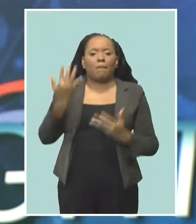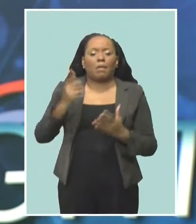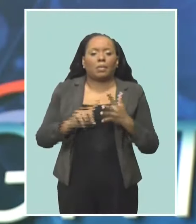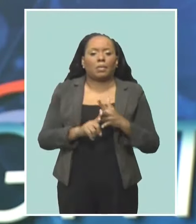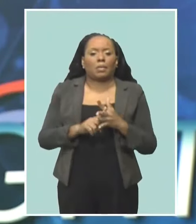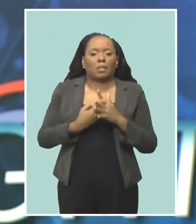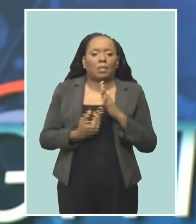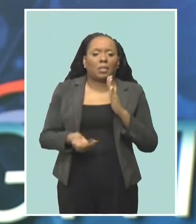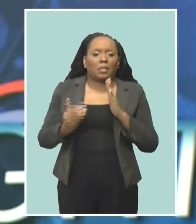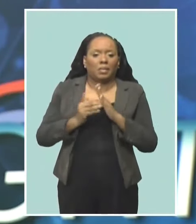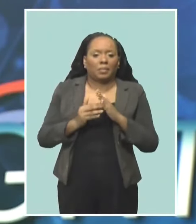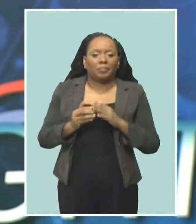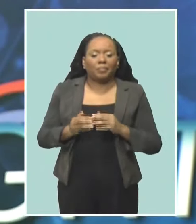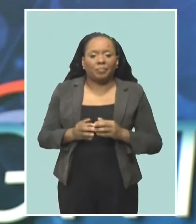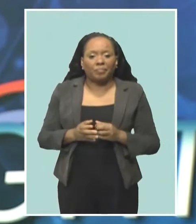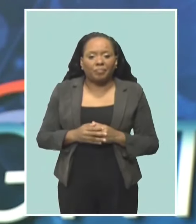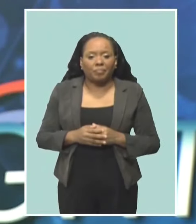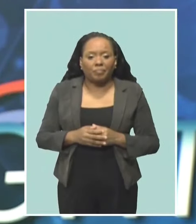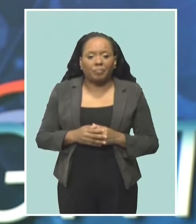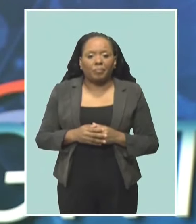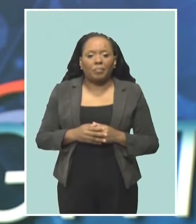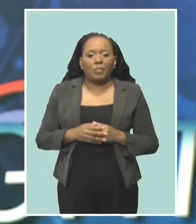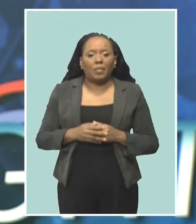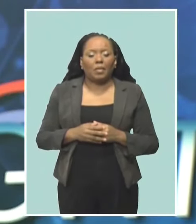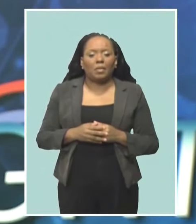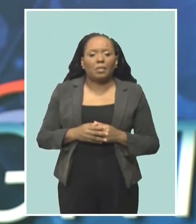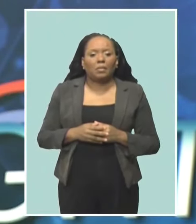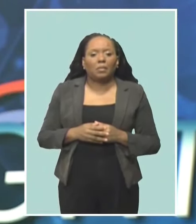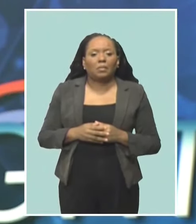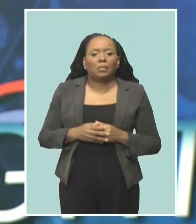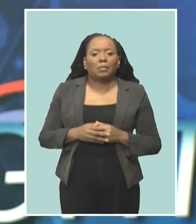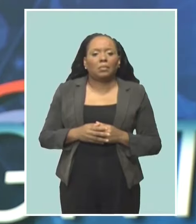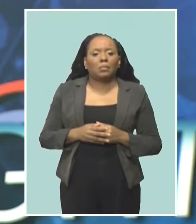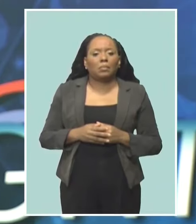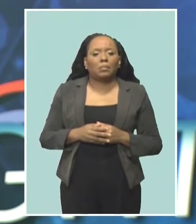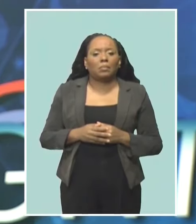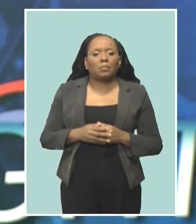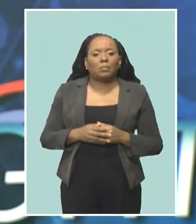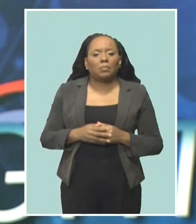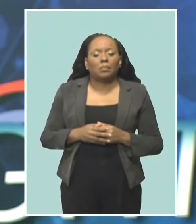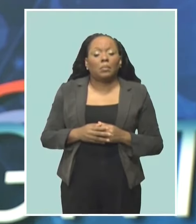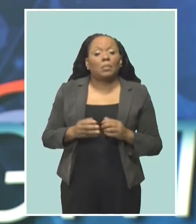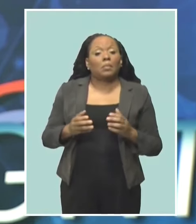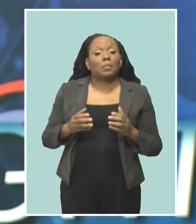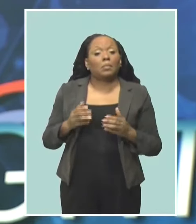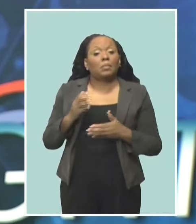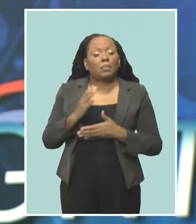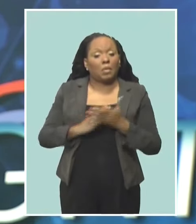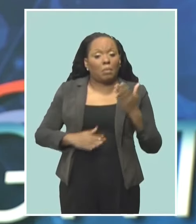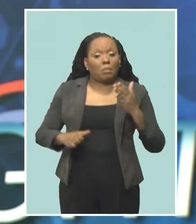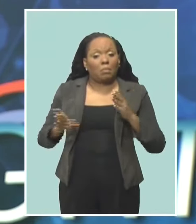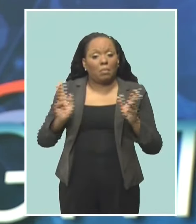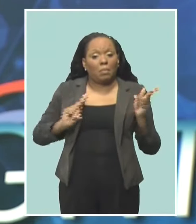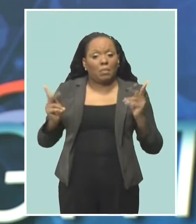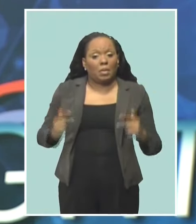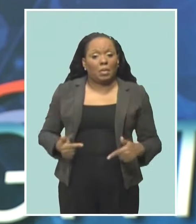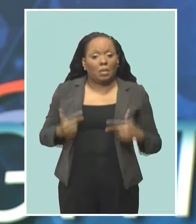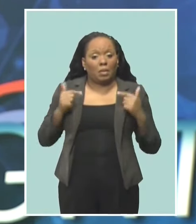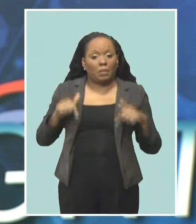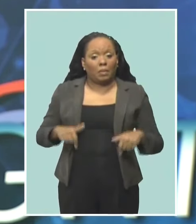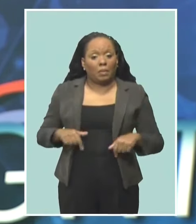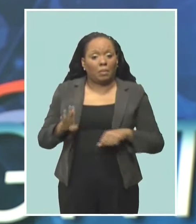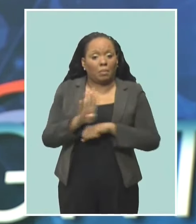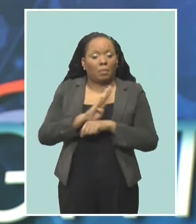In other news now, though Barbados has seen an increase in suicides, the island still has one of the lowest rates in the world. Consultant